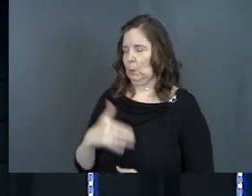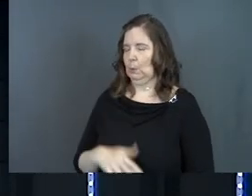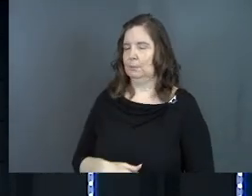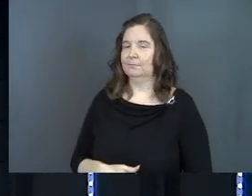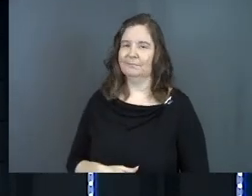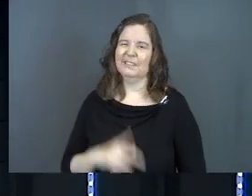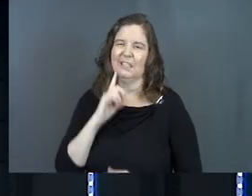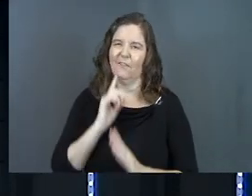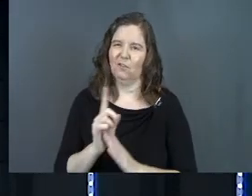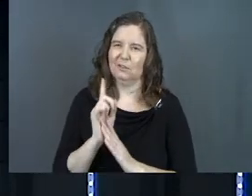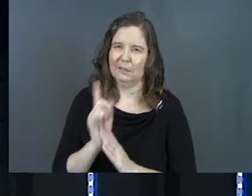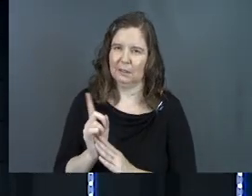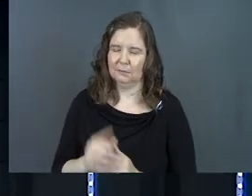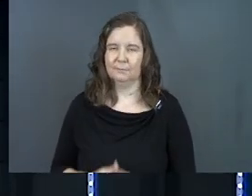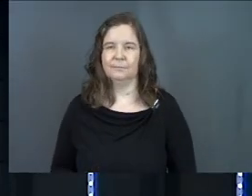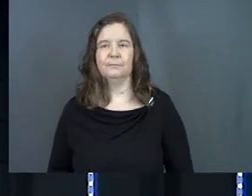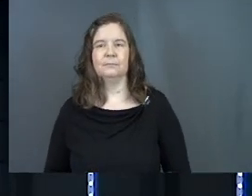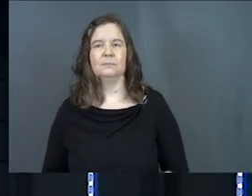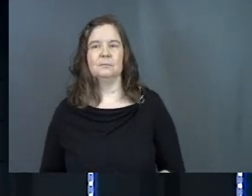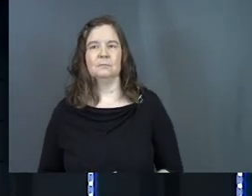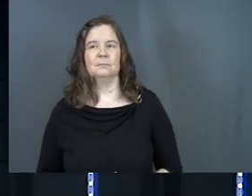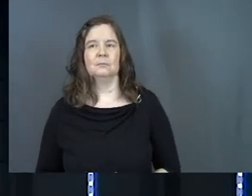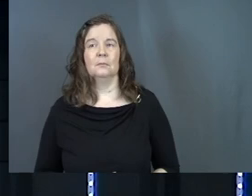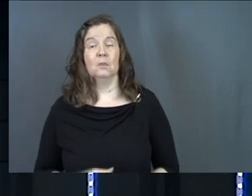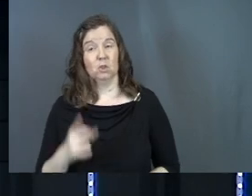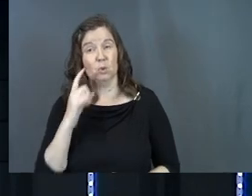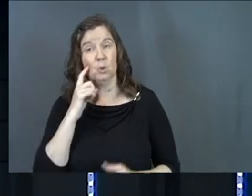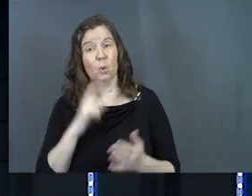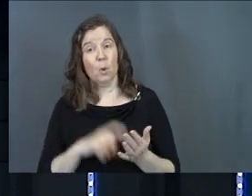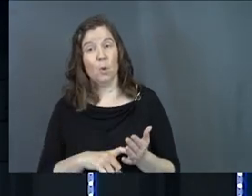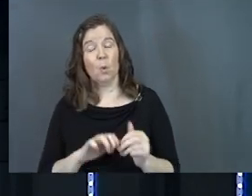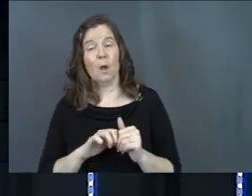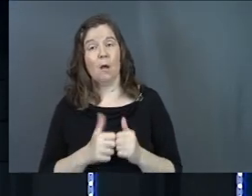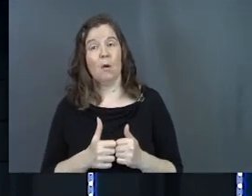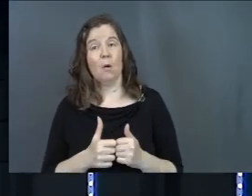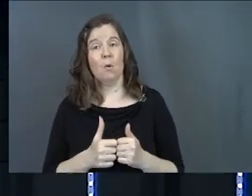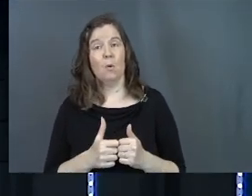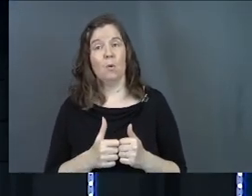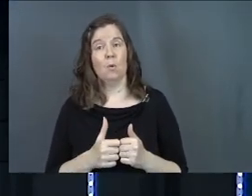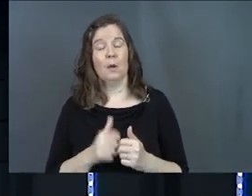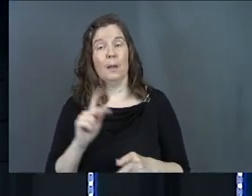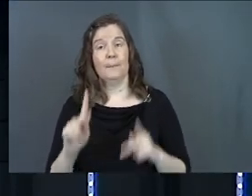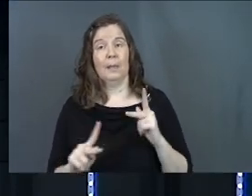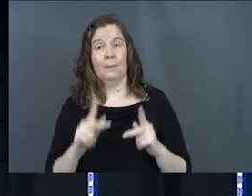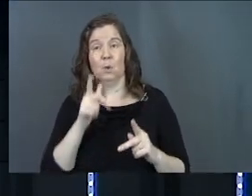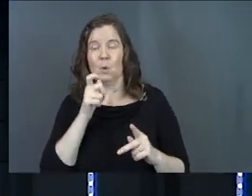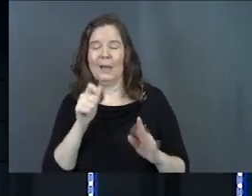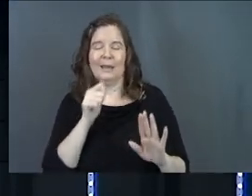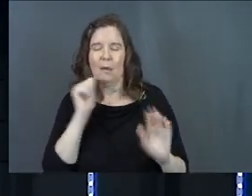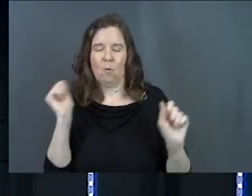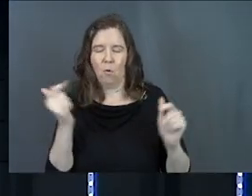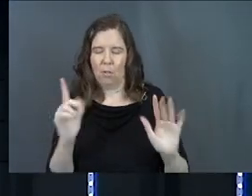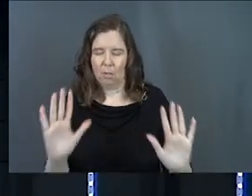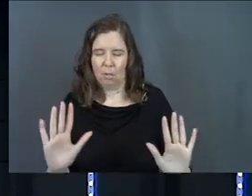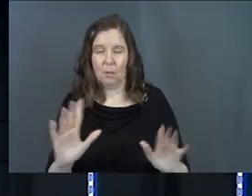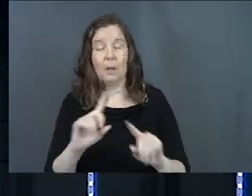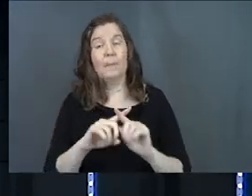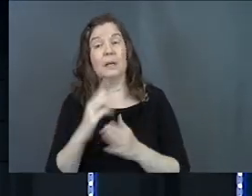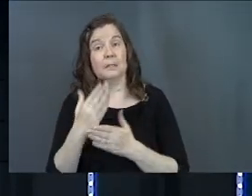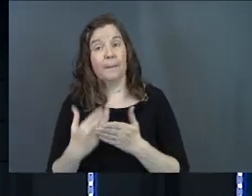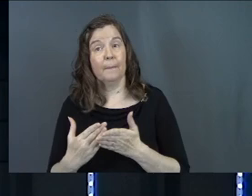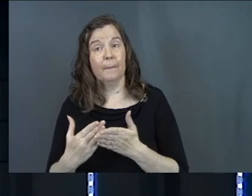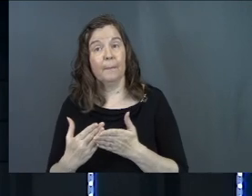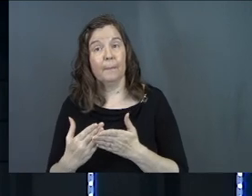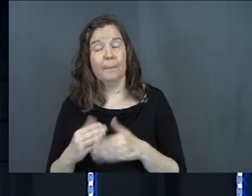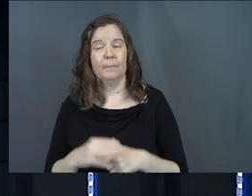just for a second. Do you notice how folks who, and not all, but